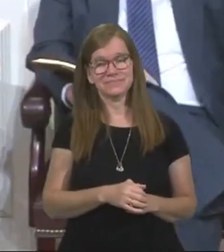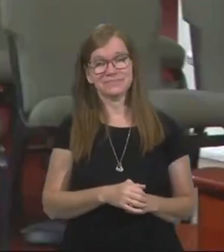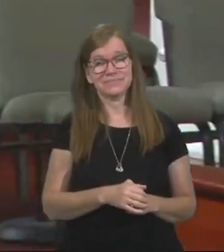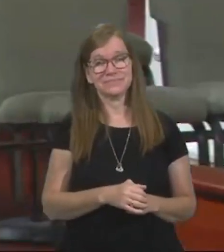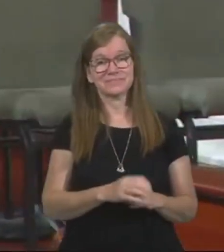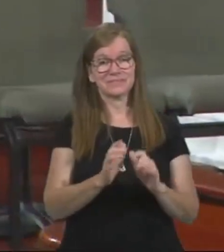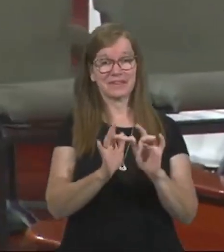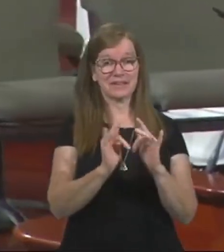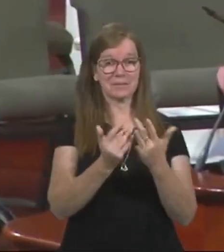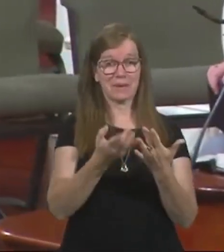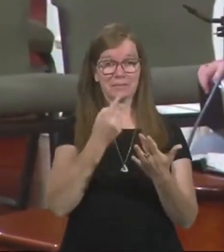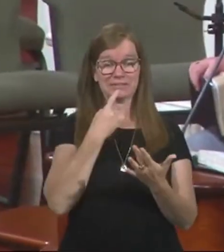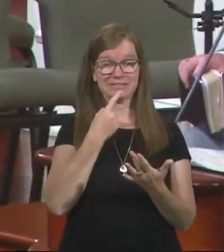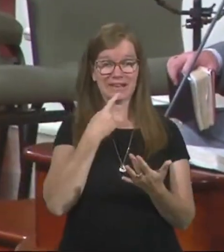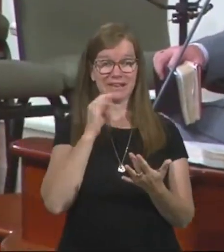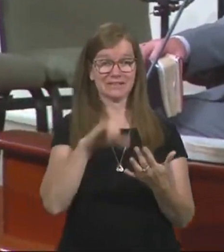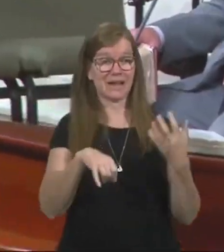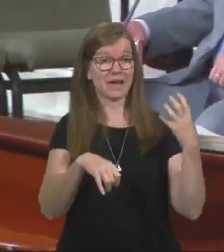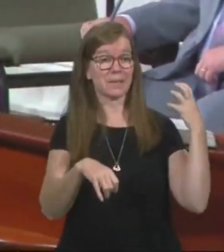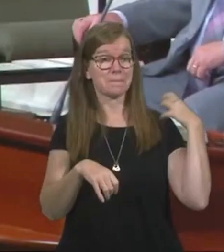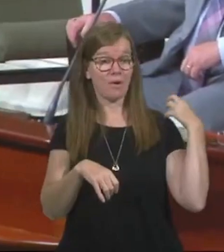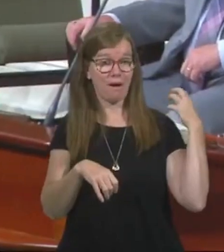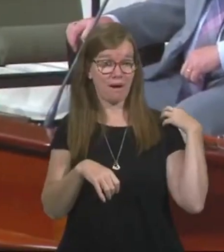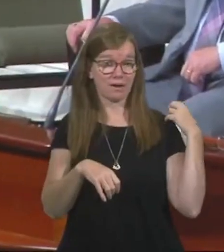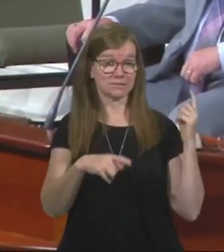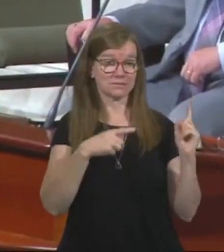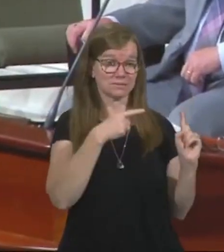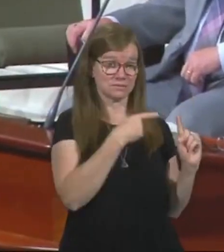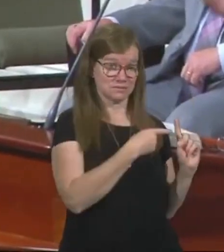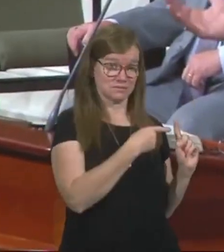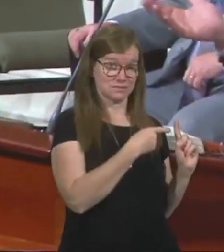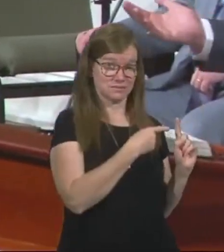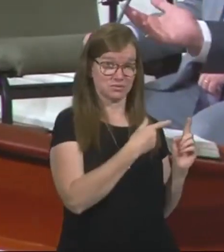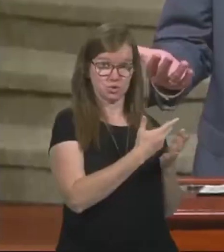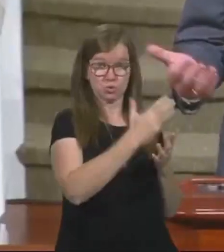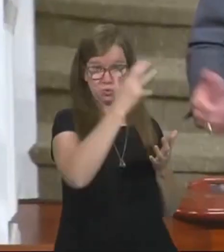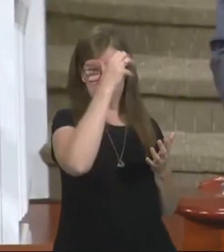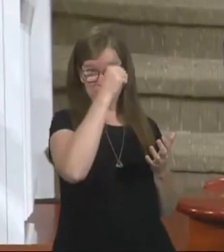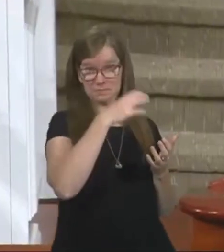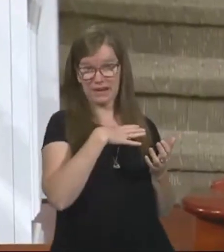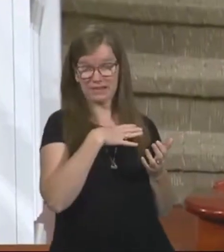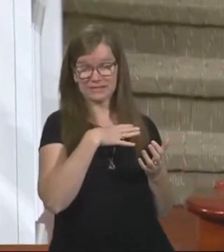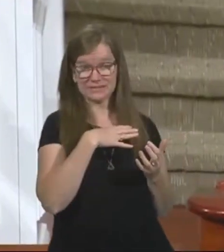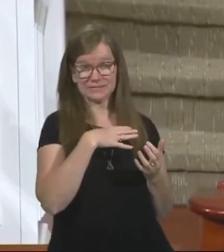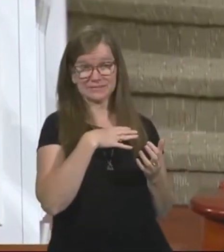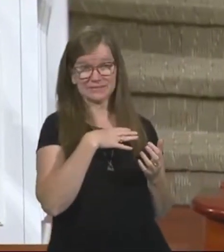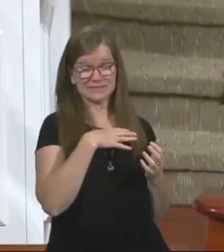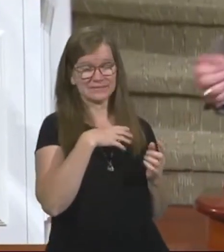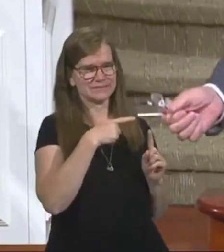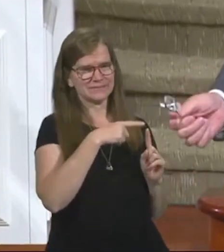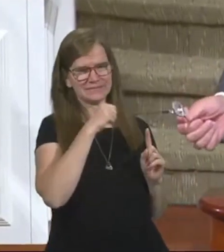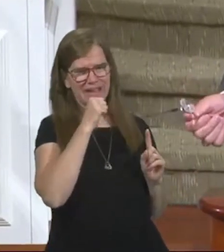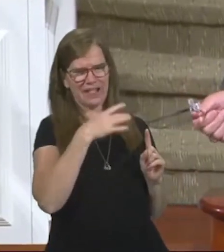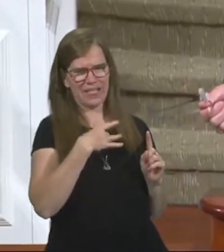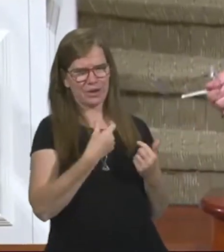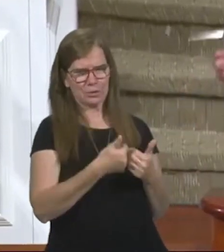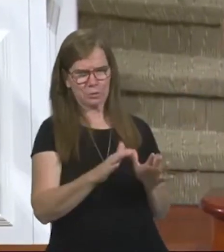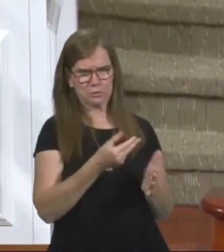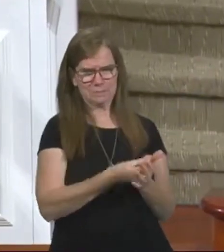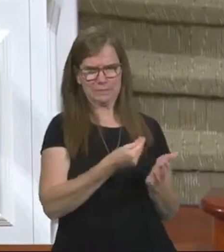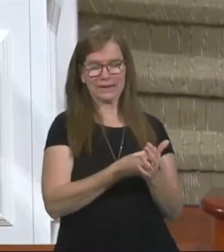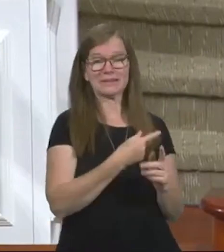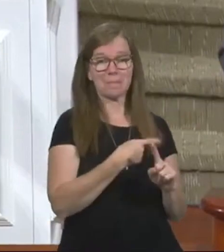And the Bible says that the boss, he's a rich man. He doesn't like losing money,